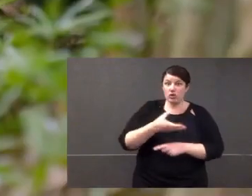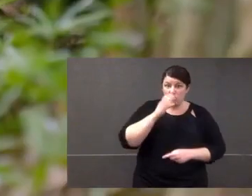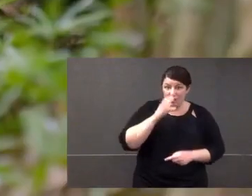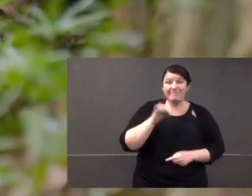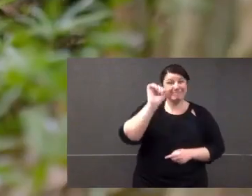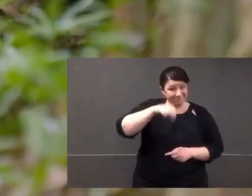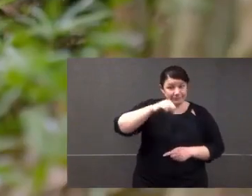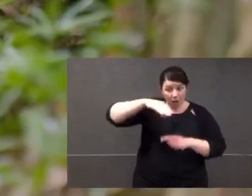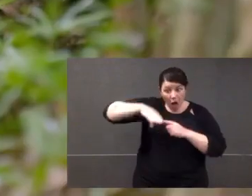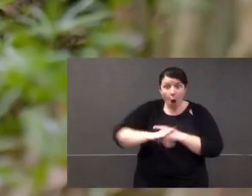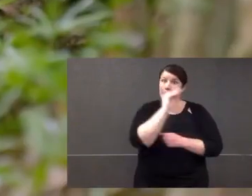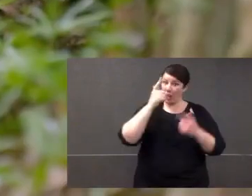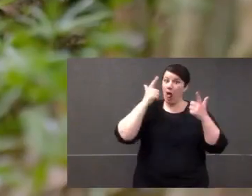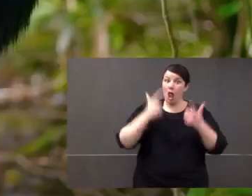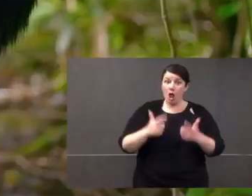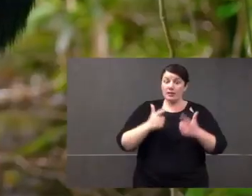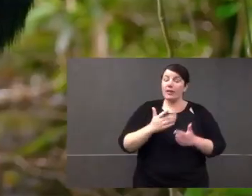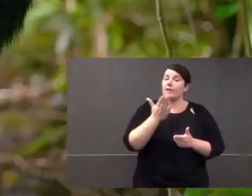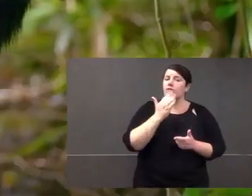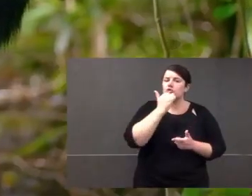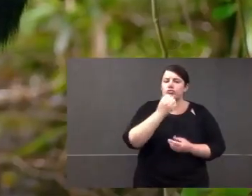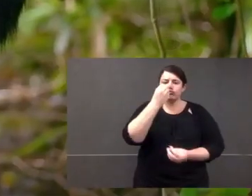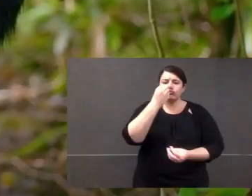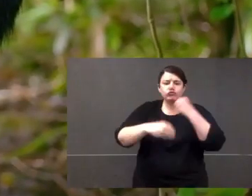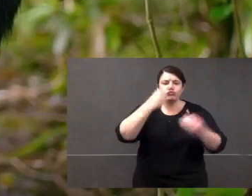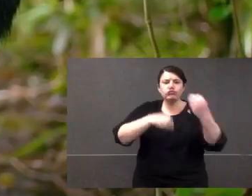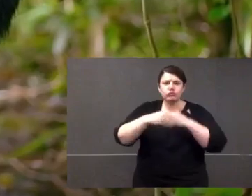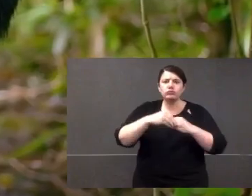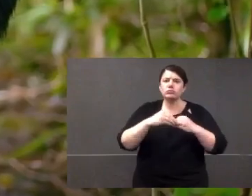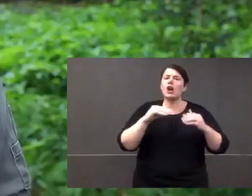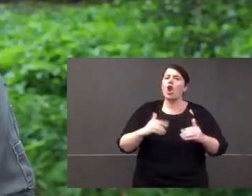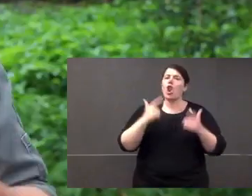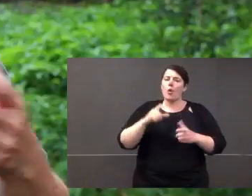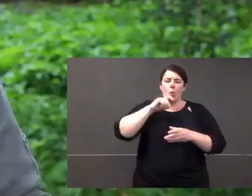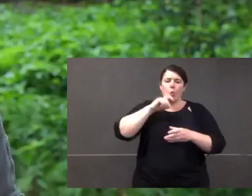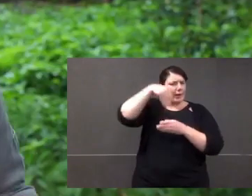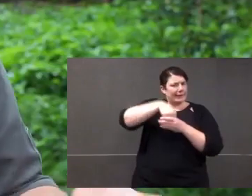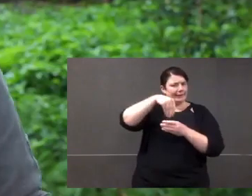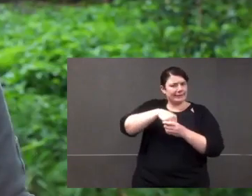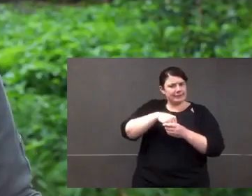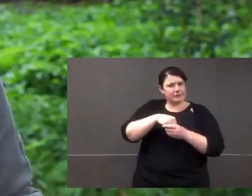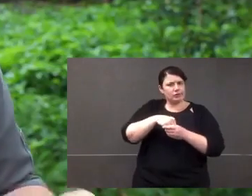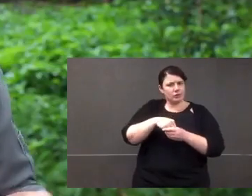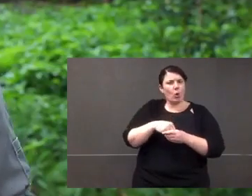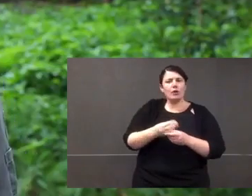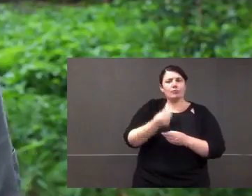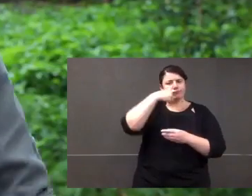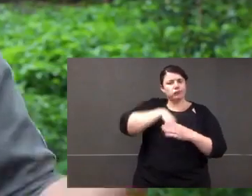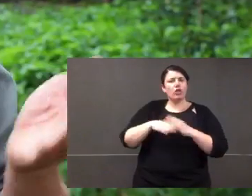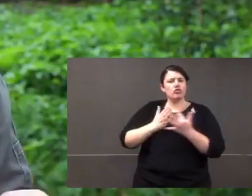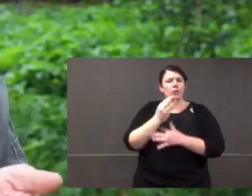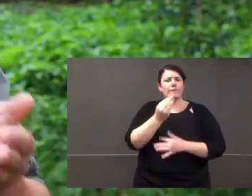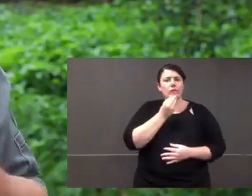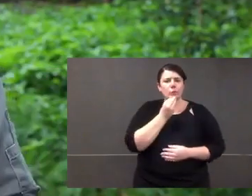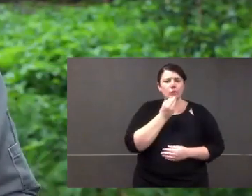cassowaries live in tropical rainforests. Do they drink? Sure they do, a lot. The fruits that they eat have a high